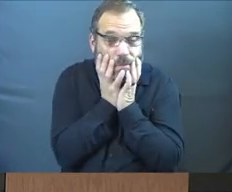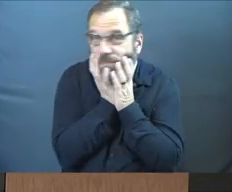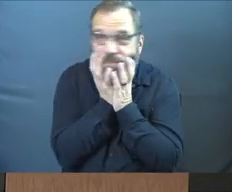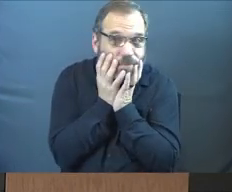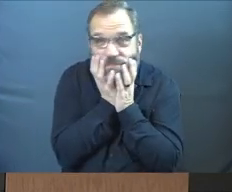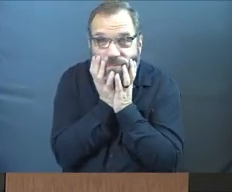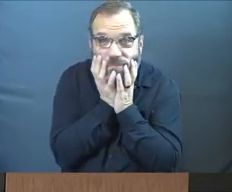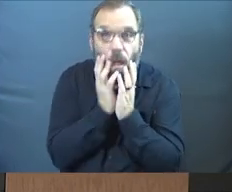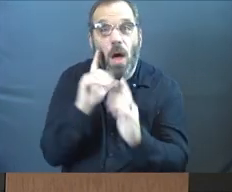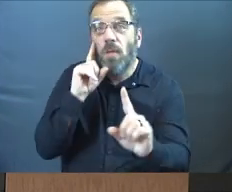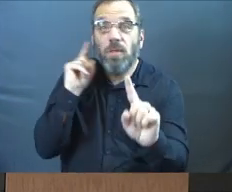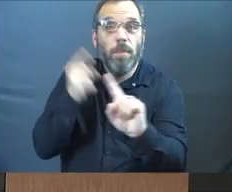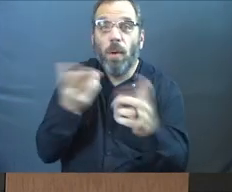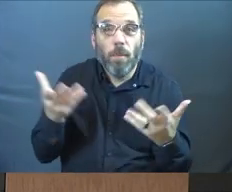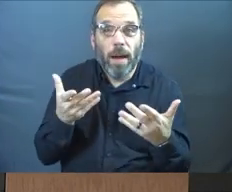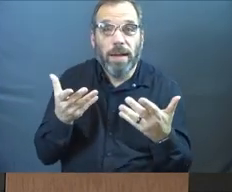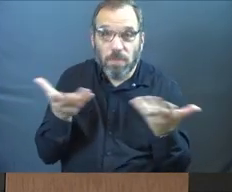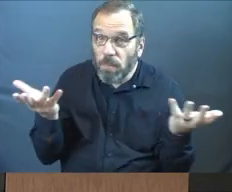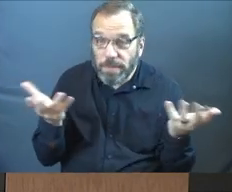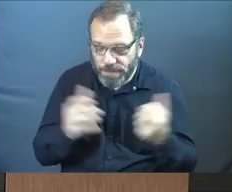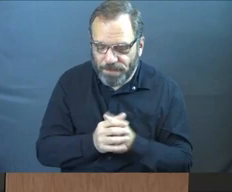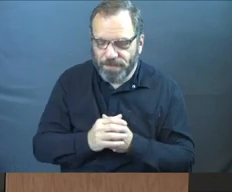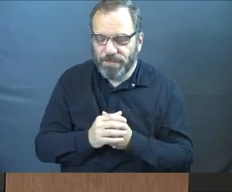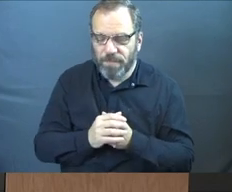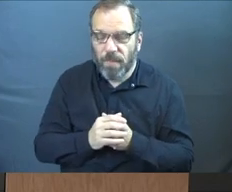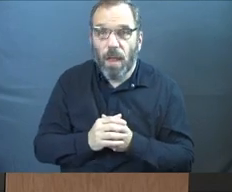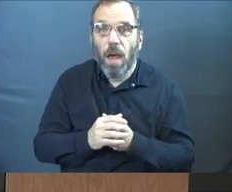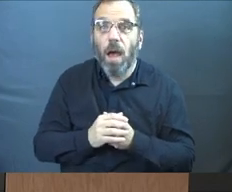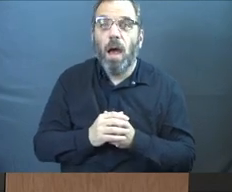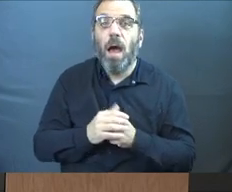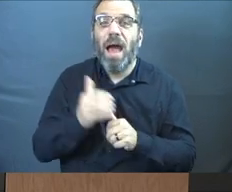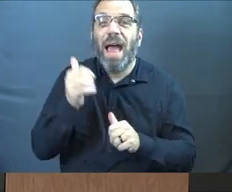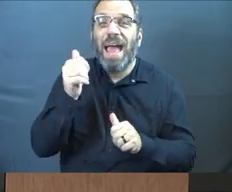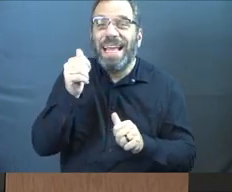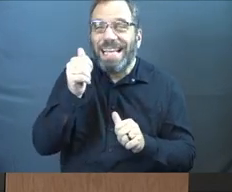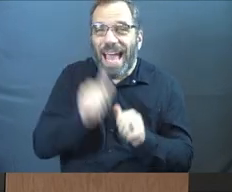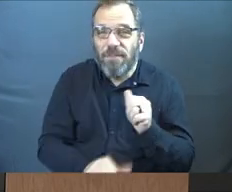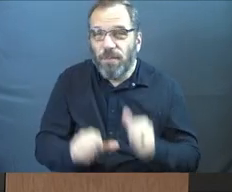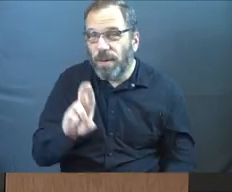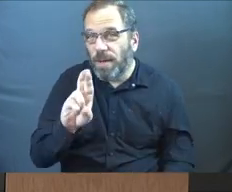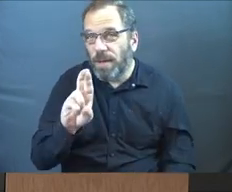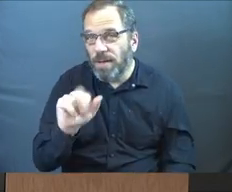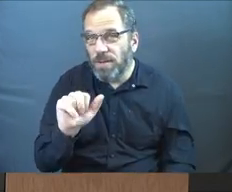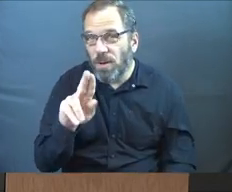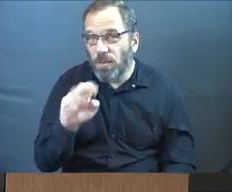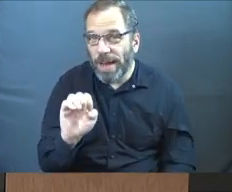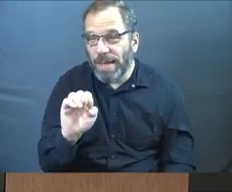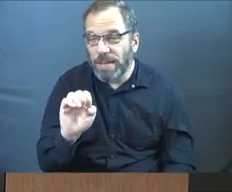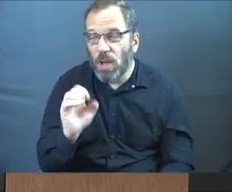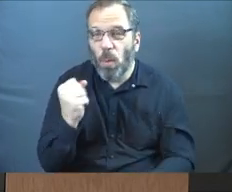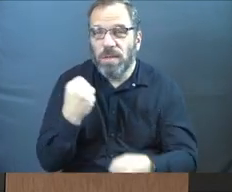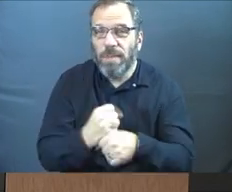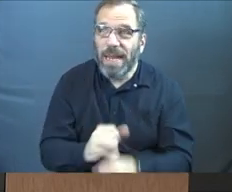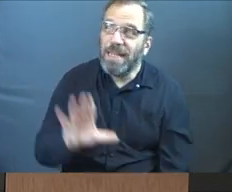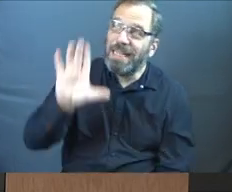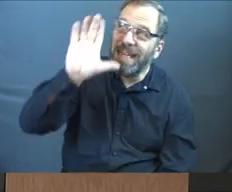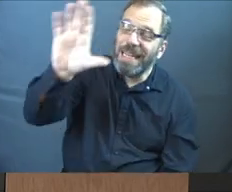Here's the point of sharing this today. Every race was made in the image of God.